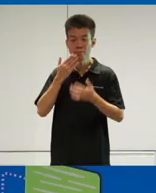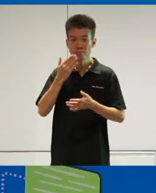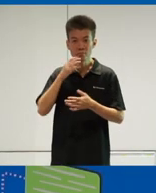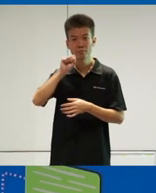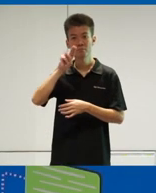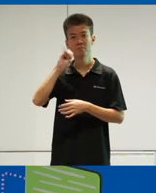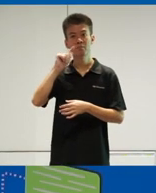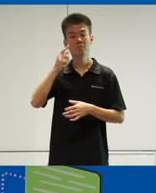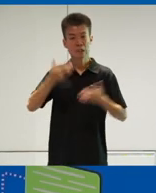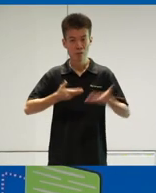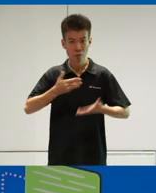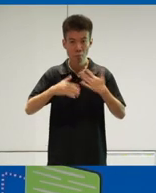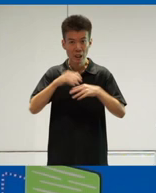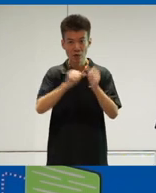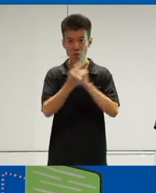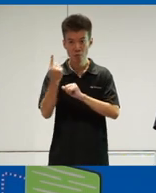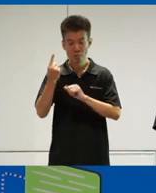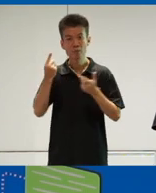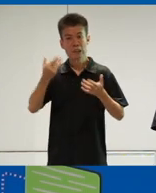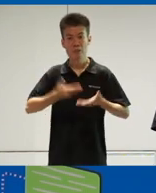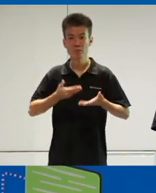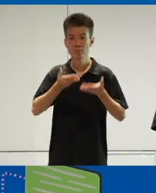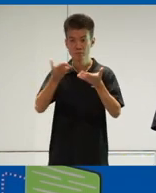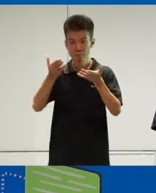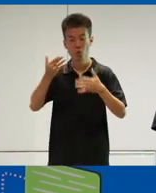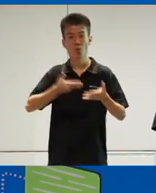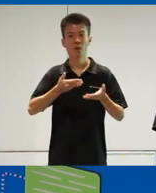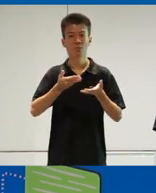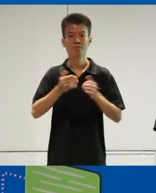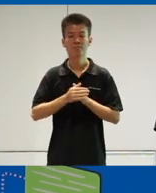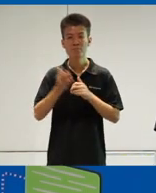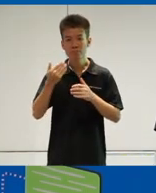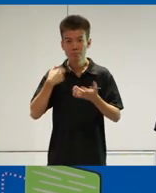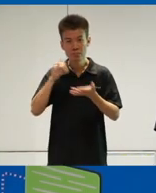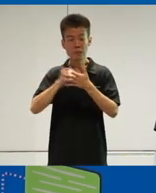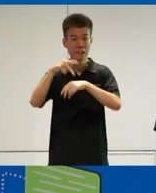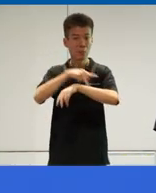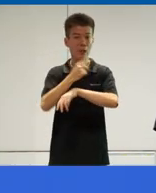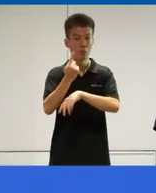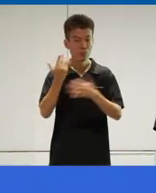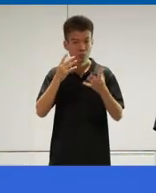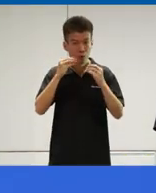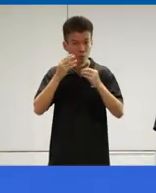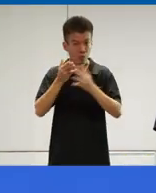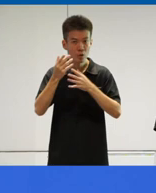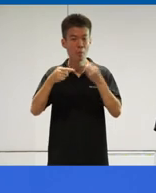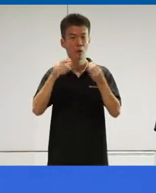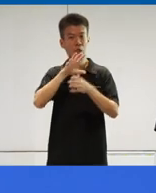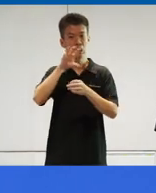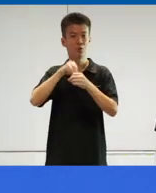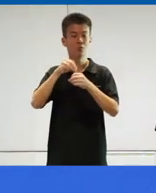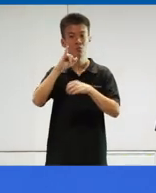Welcome back everyone and I'd like to invite you and welcome you to panel one where we'll be talking about inclusive